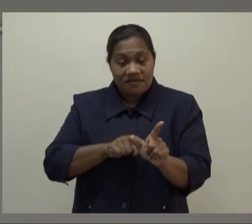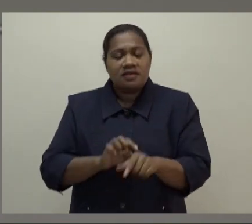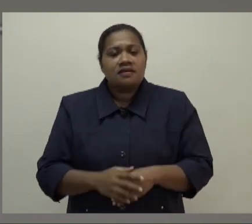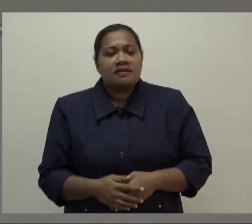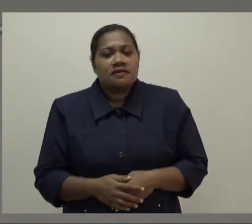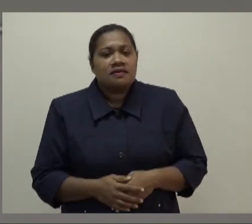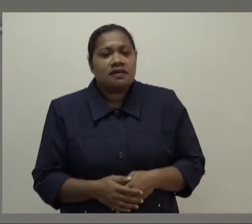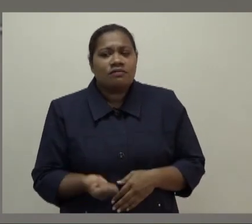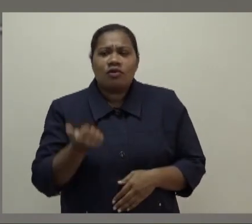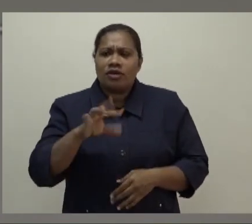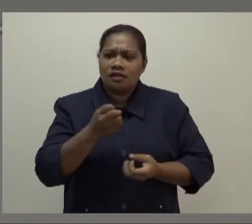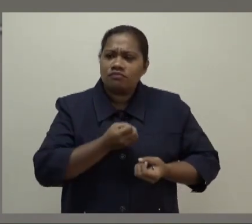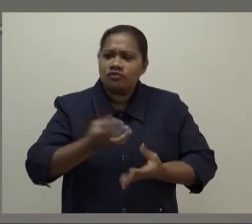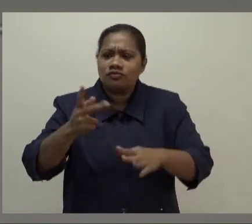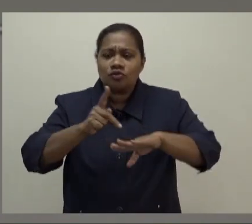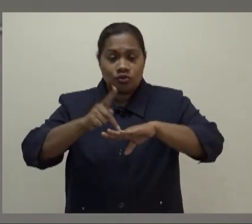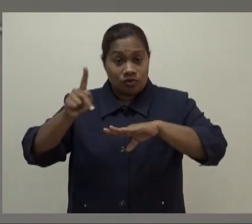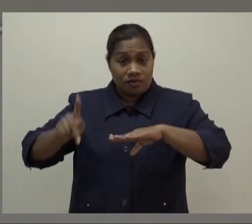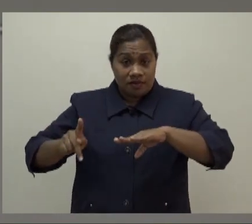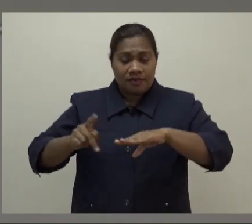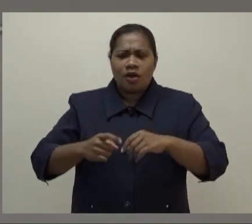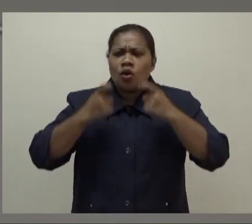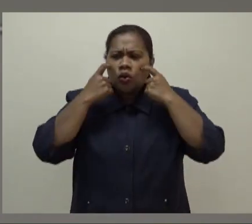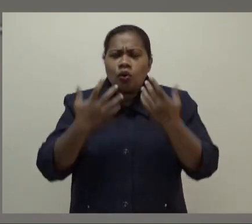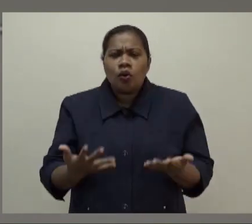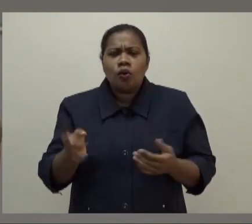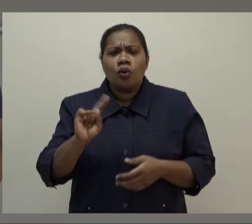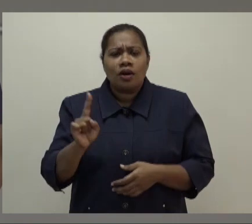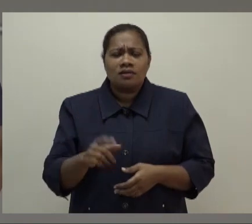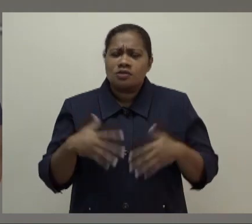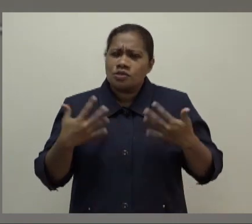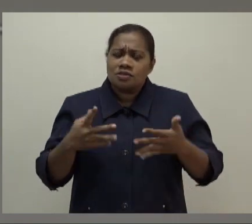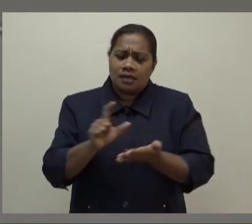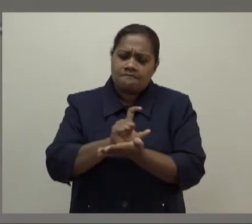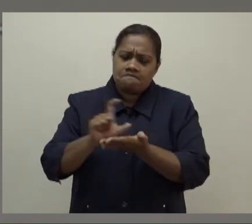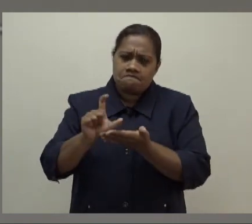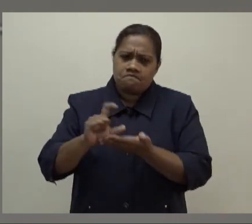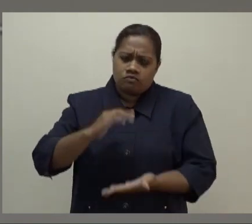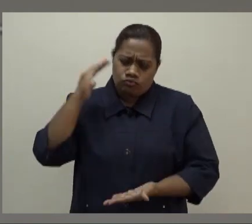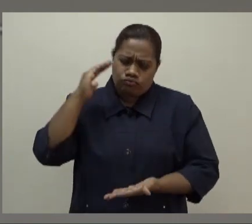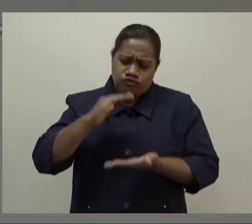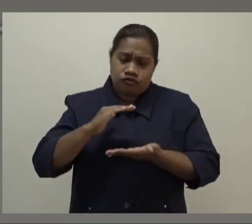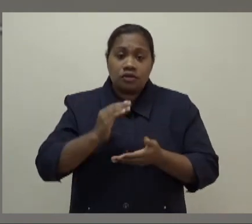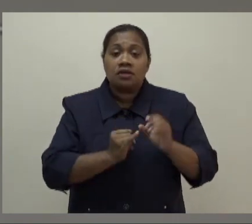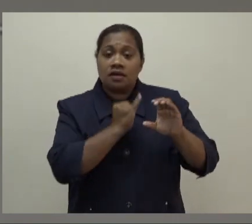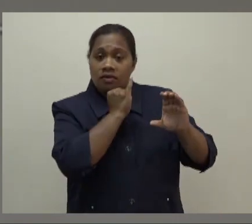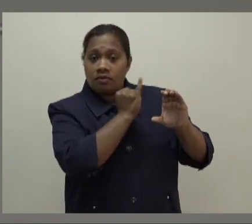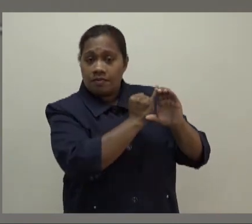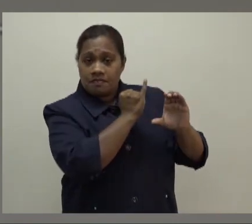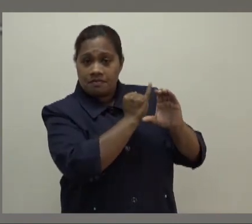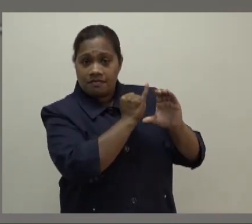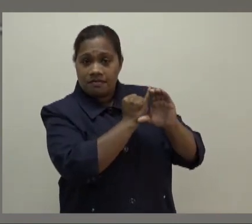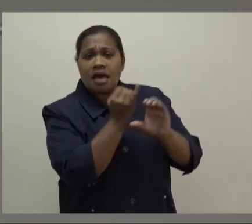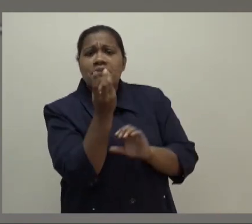also forwarded to parliament as well, that shows a clear decreasing trend, overall crime trend decrease, and in some